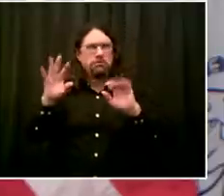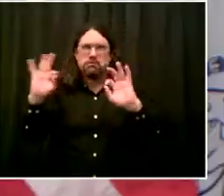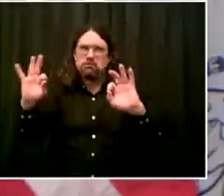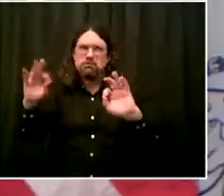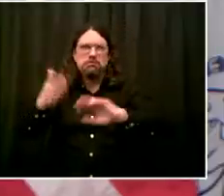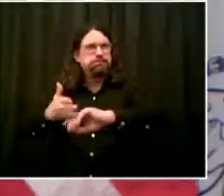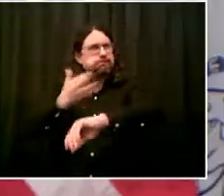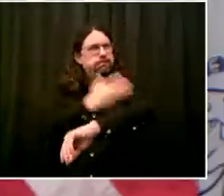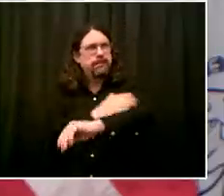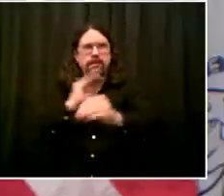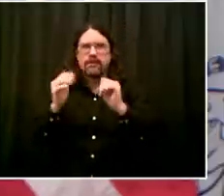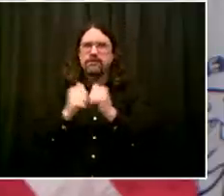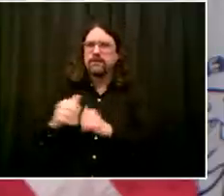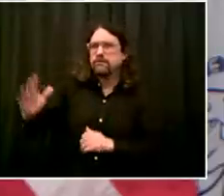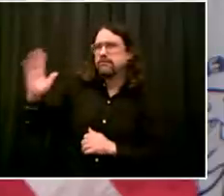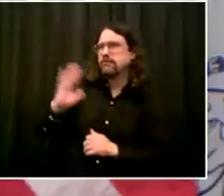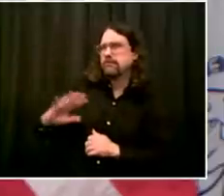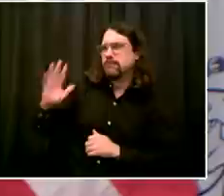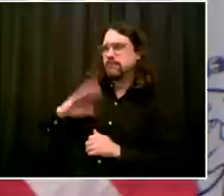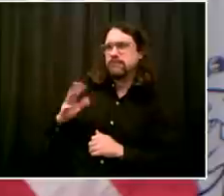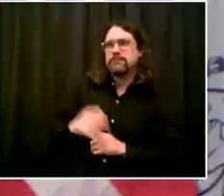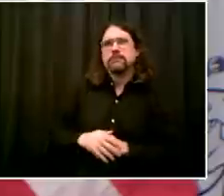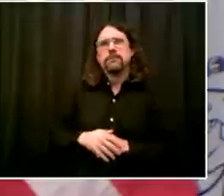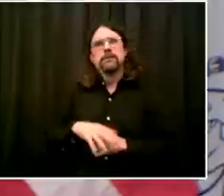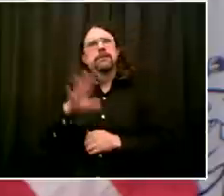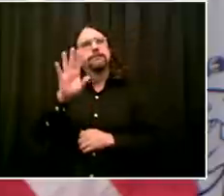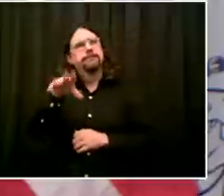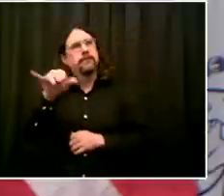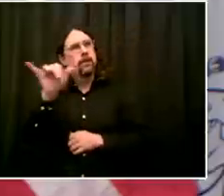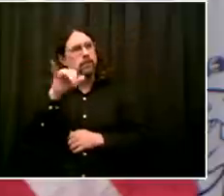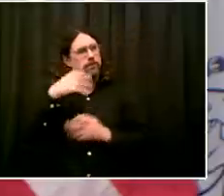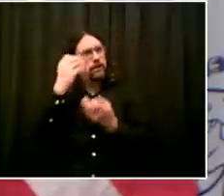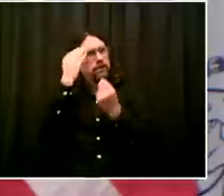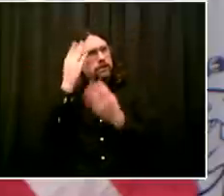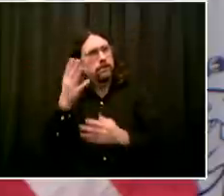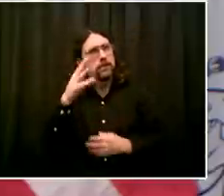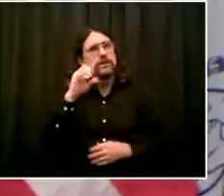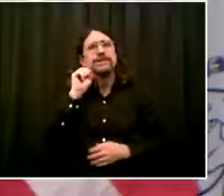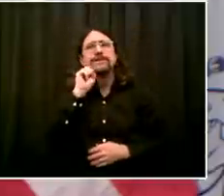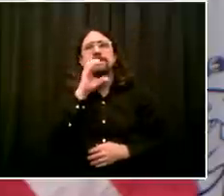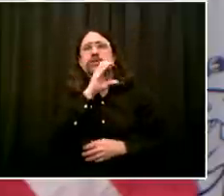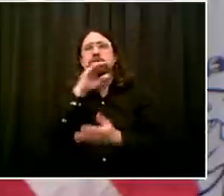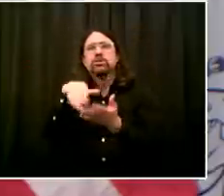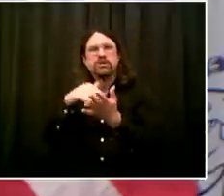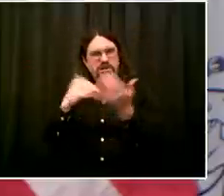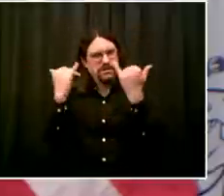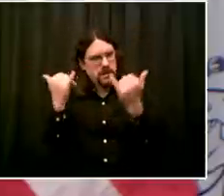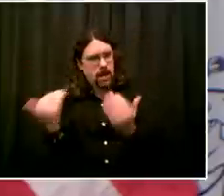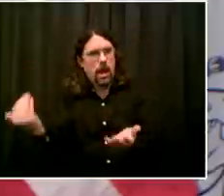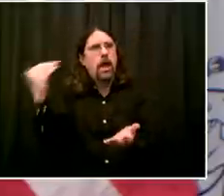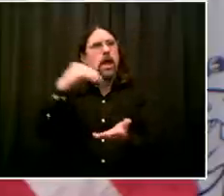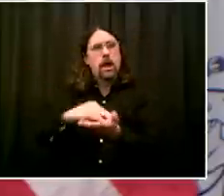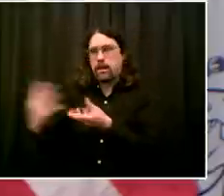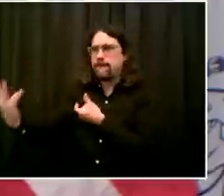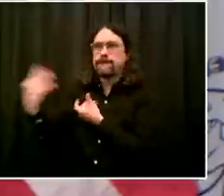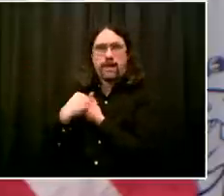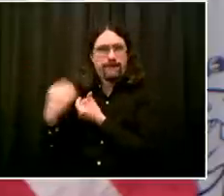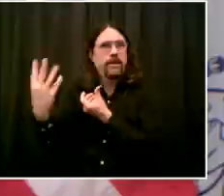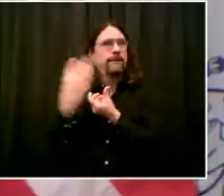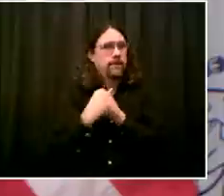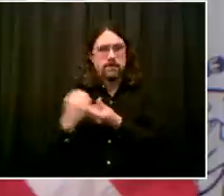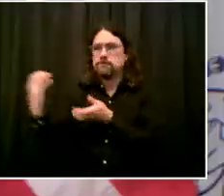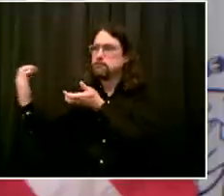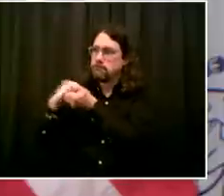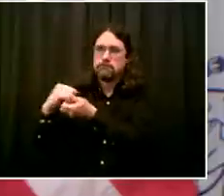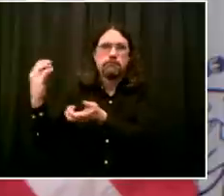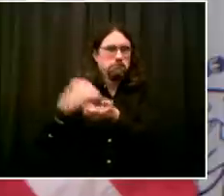And we are really starting to think through as we begin to open up what this will look like in a new future of how the senior